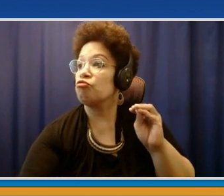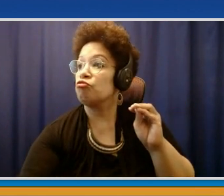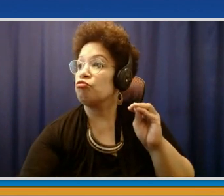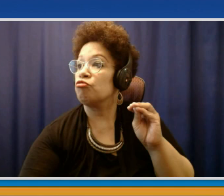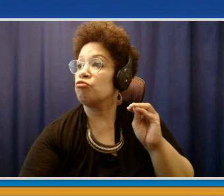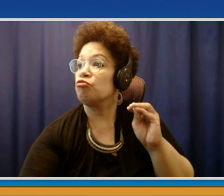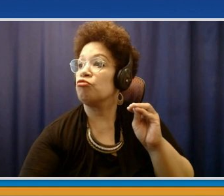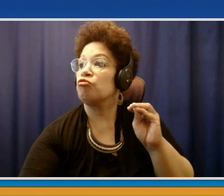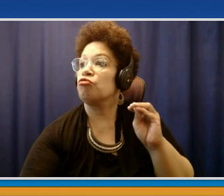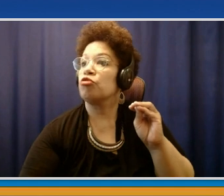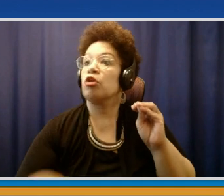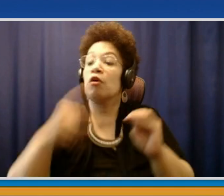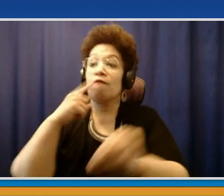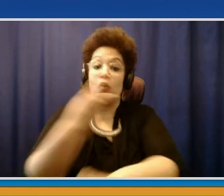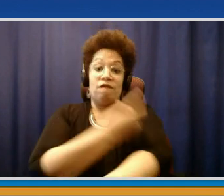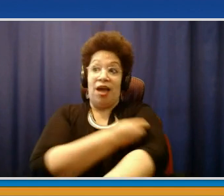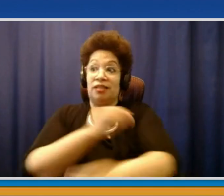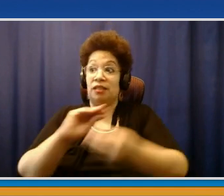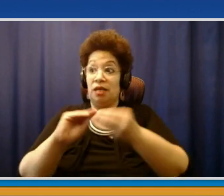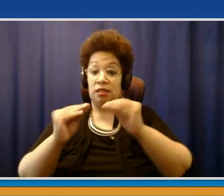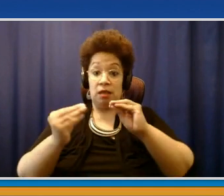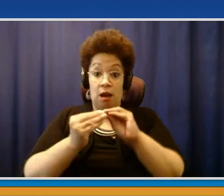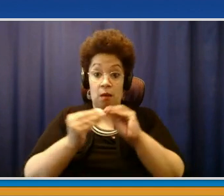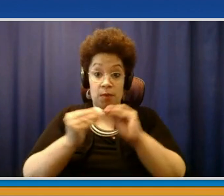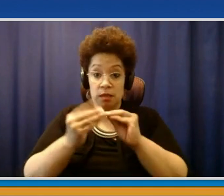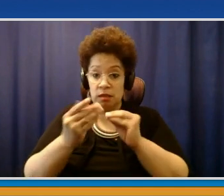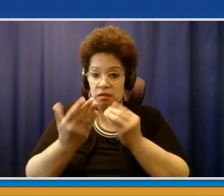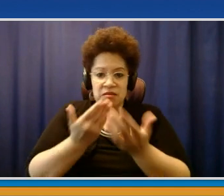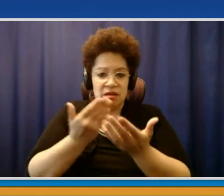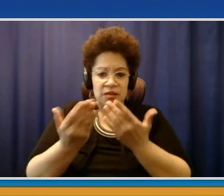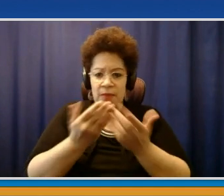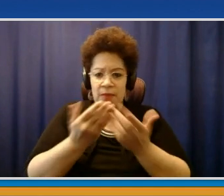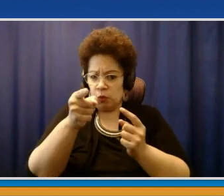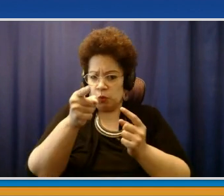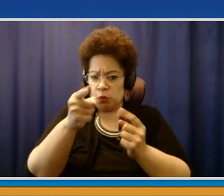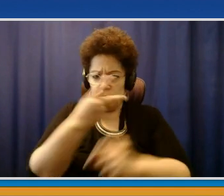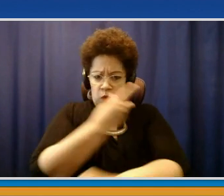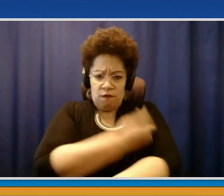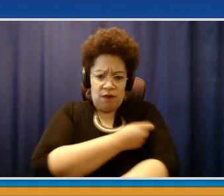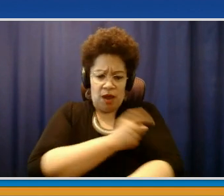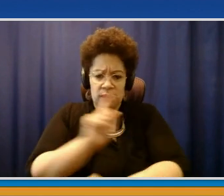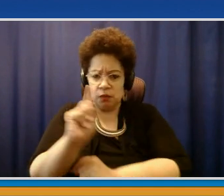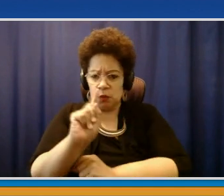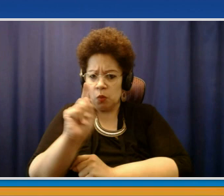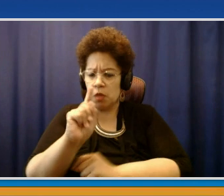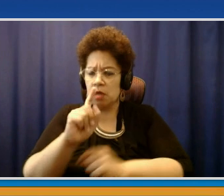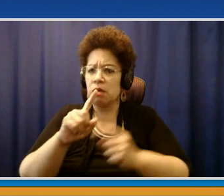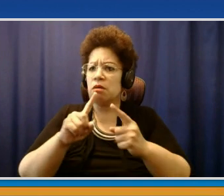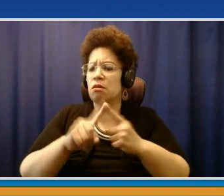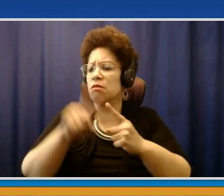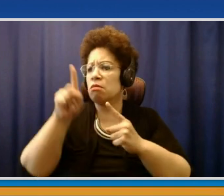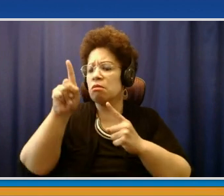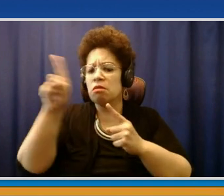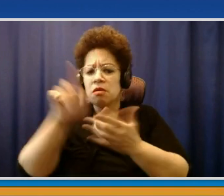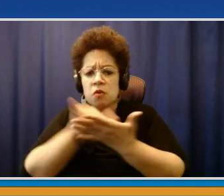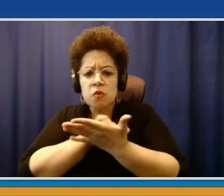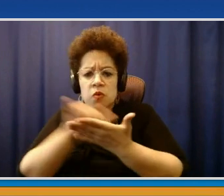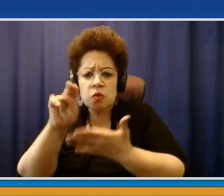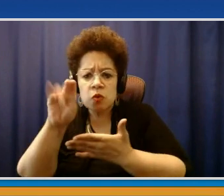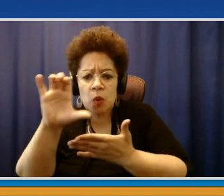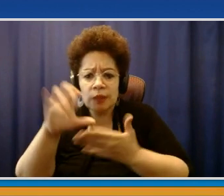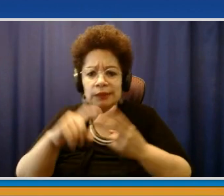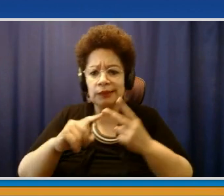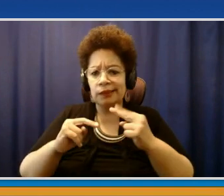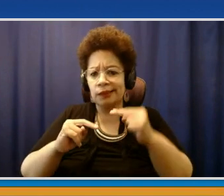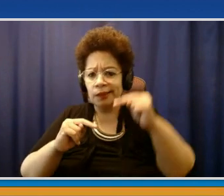matter if you were vaccinated at the Javits Center or at Aqueduct or any place upstate New York, you're tracked by your home address and that puts you into